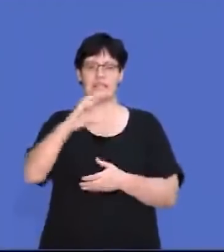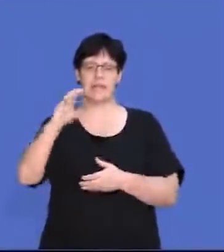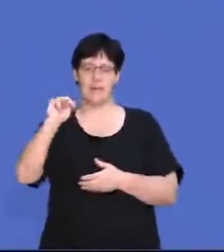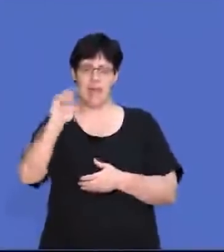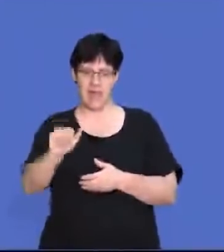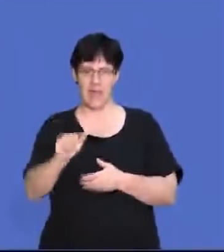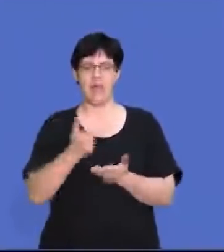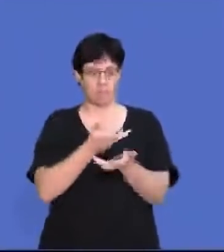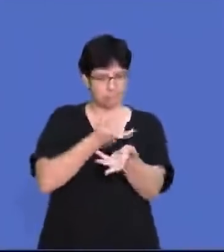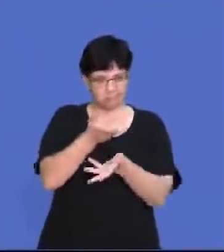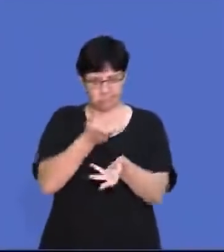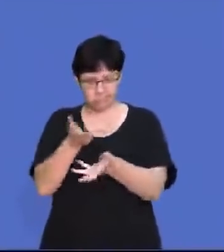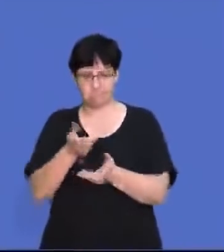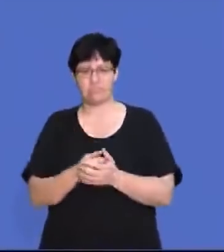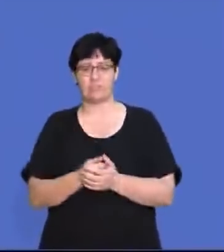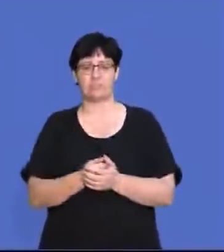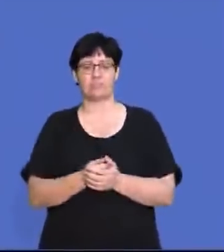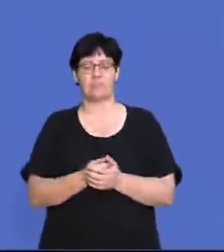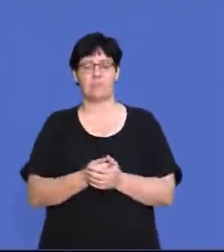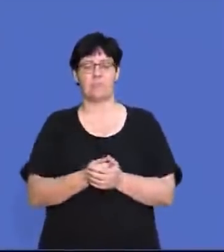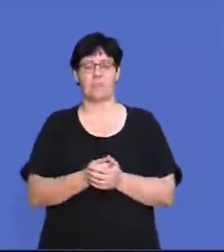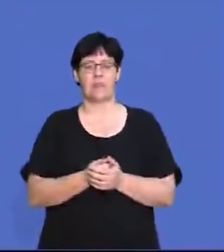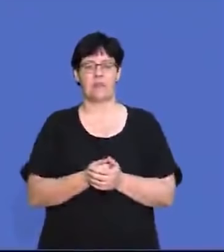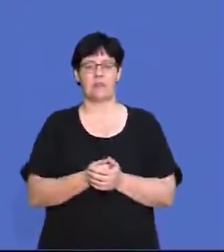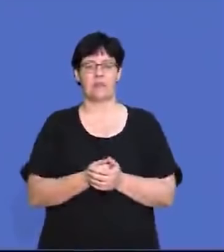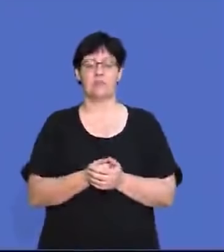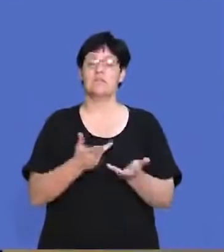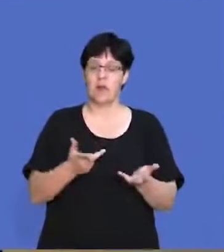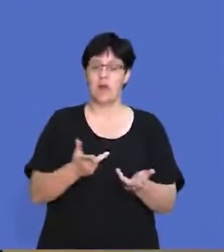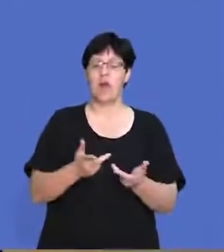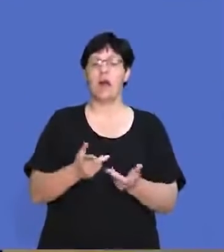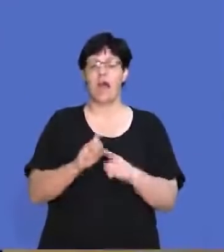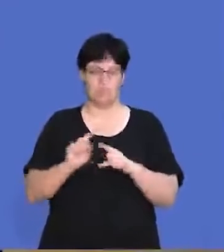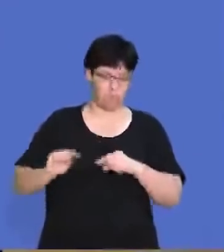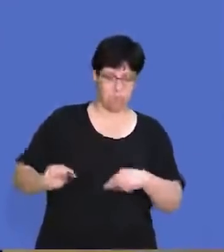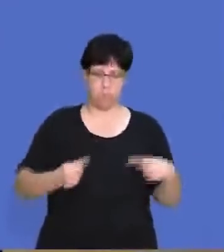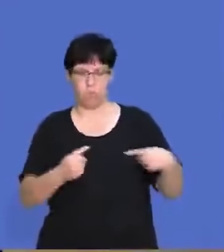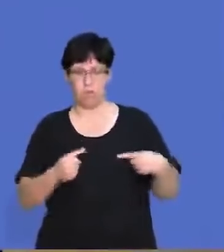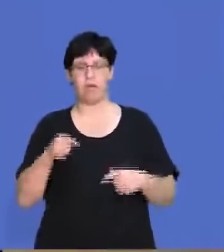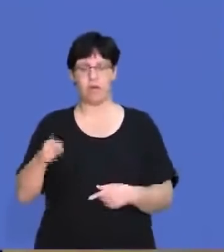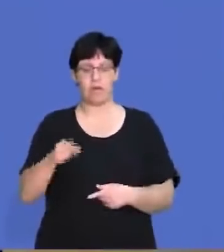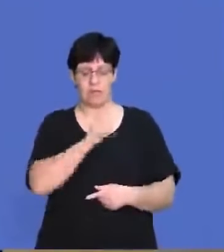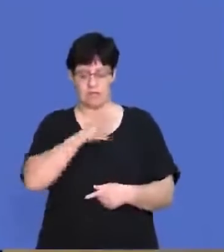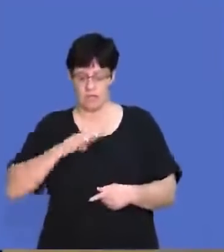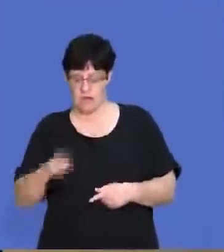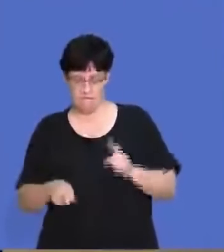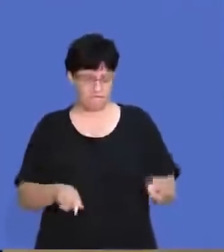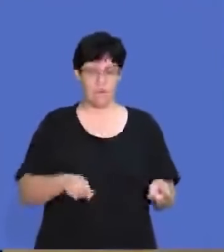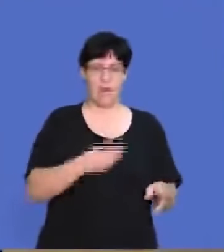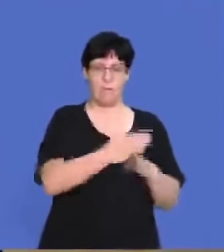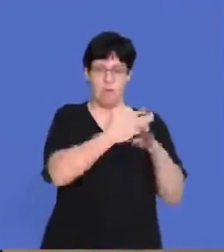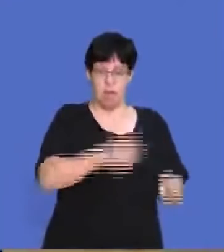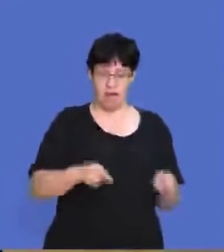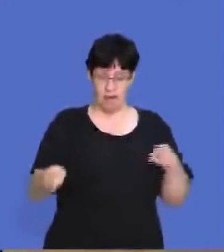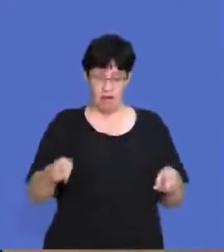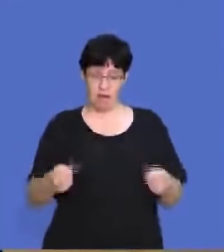Mediation, and Arbitration, or known as the CCMA. So if there's a dispute between the employer and the employee,